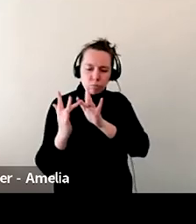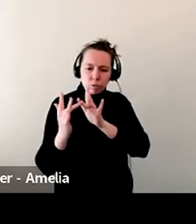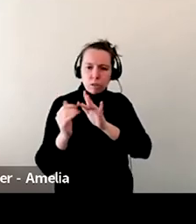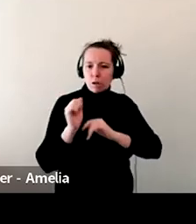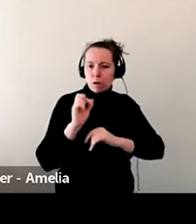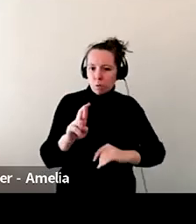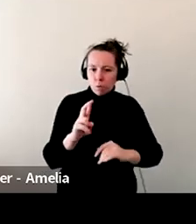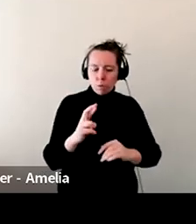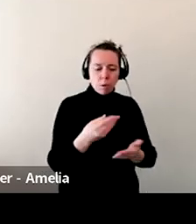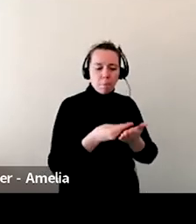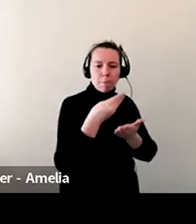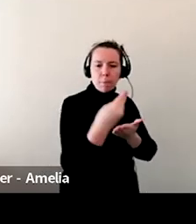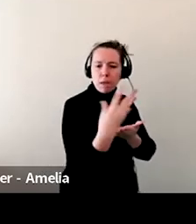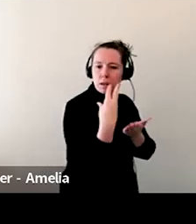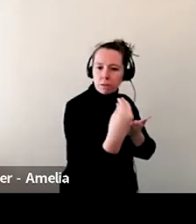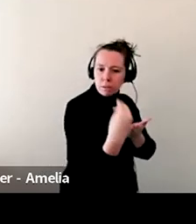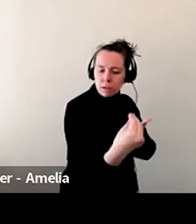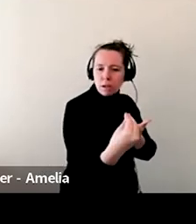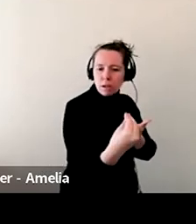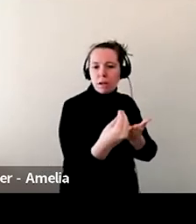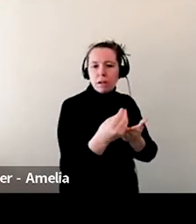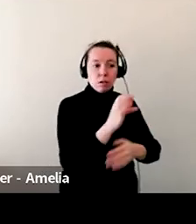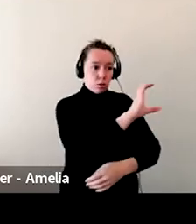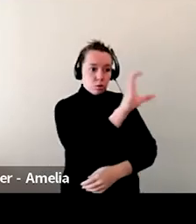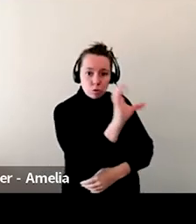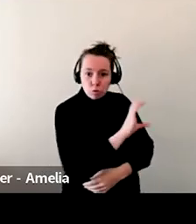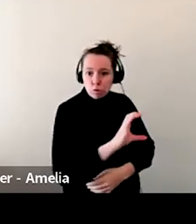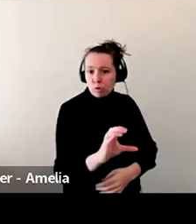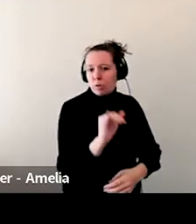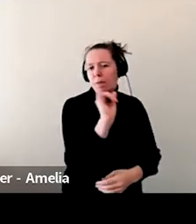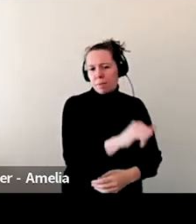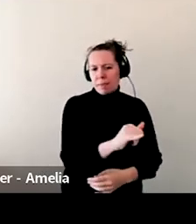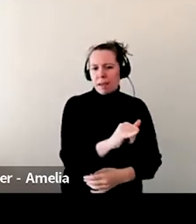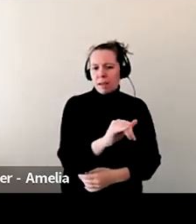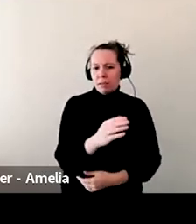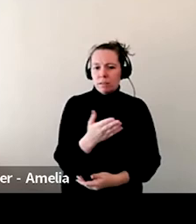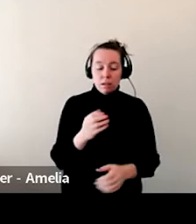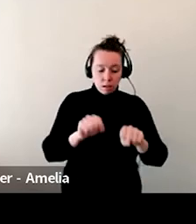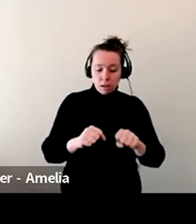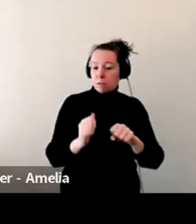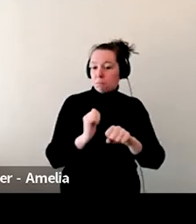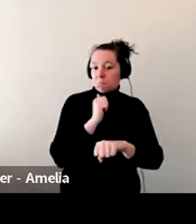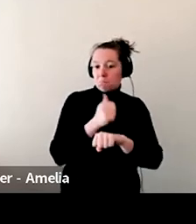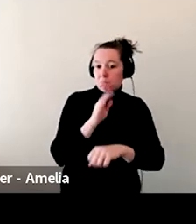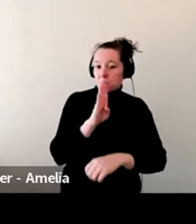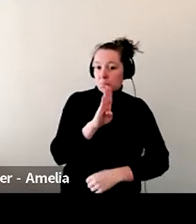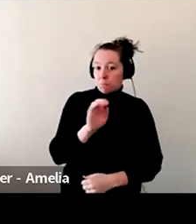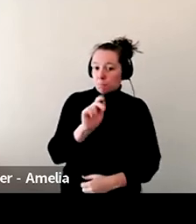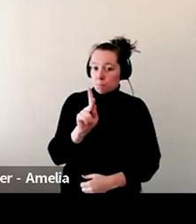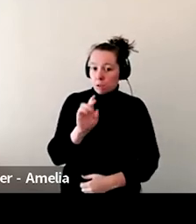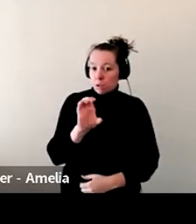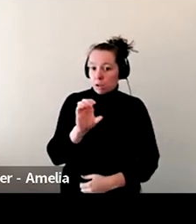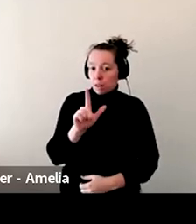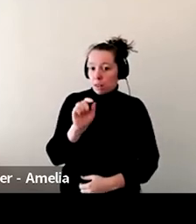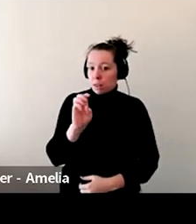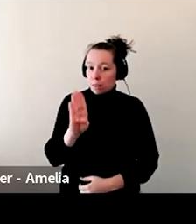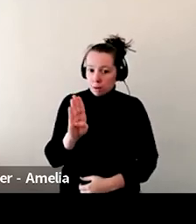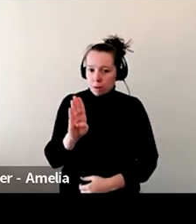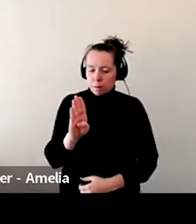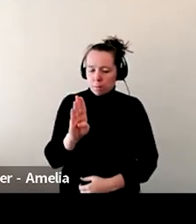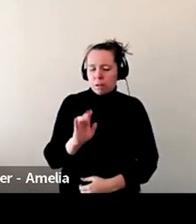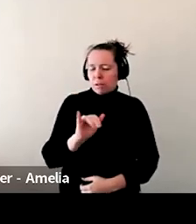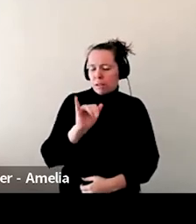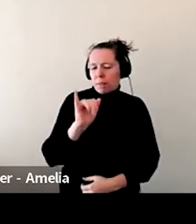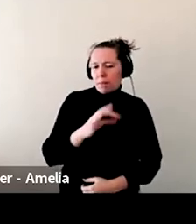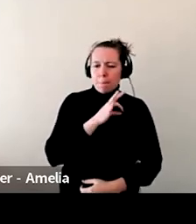Hey, we've been all doing zoom things for the last year. Let's do a zoom book club. No big deal. You know, like I think the advantage is